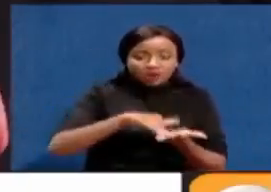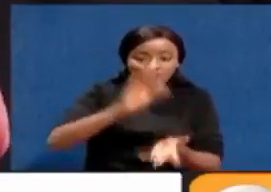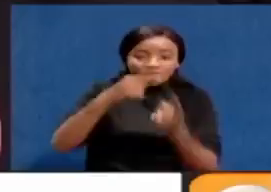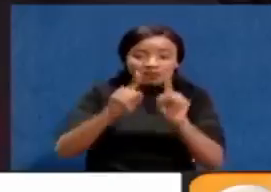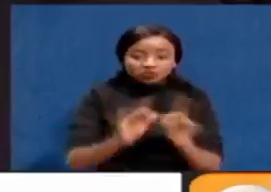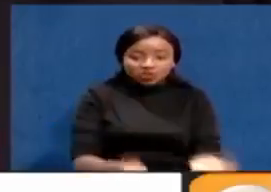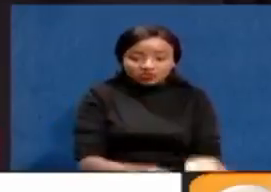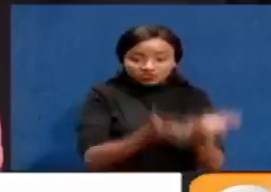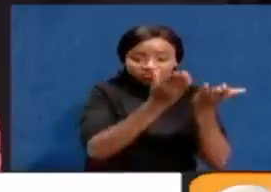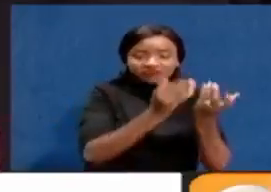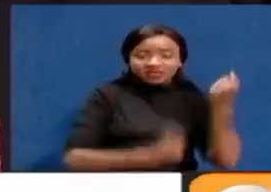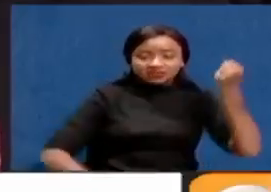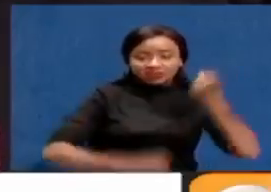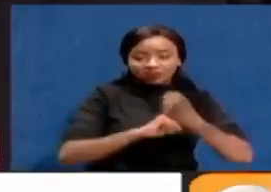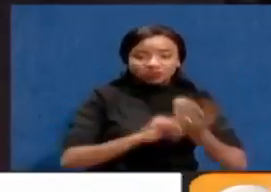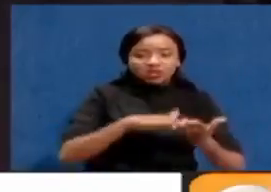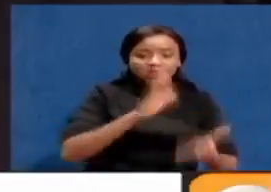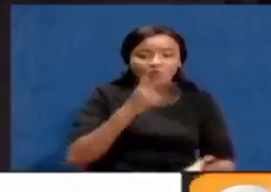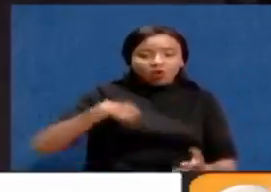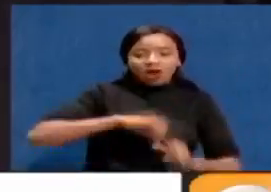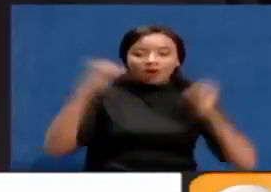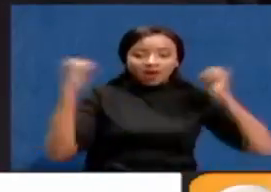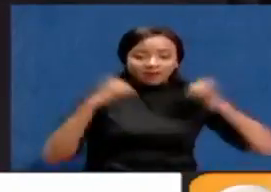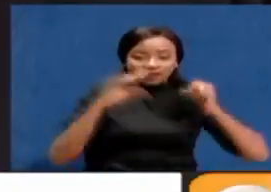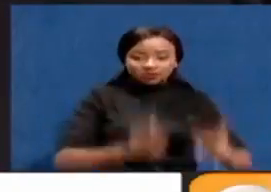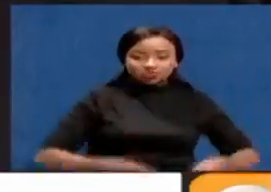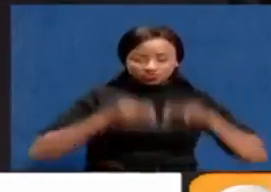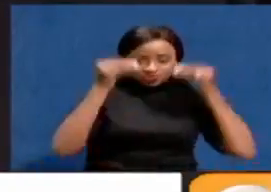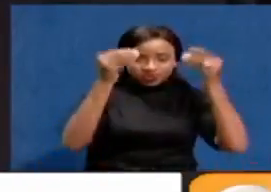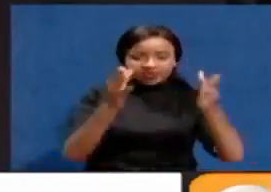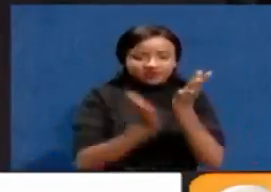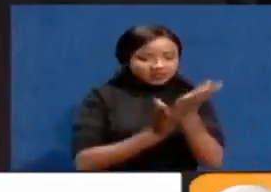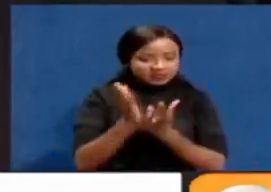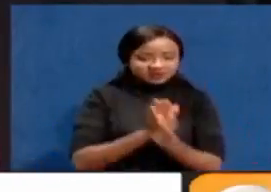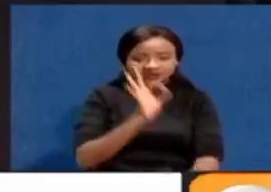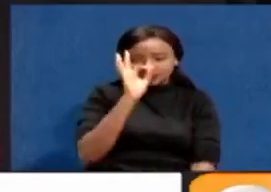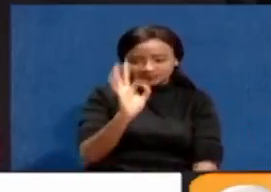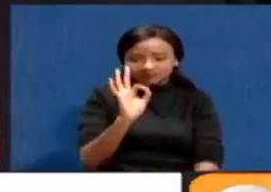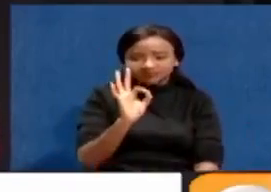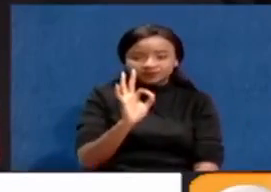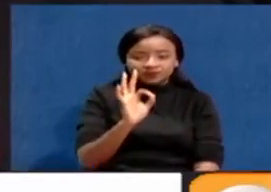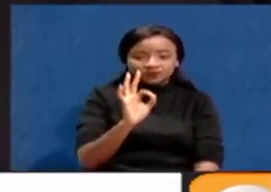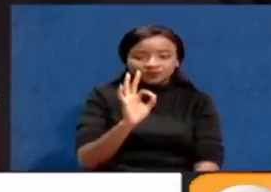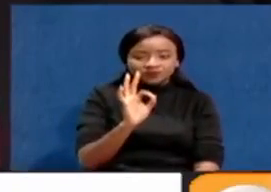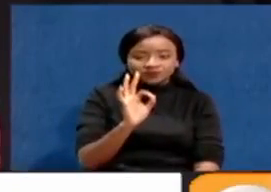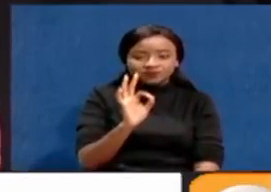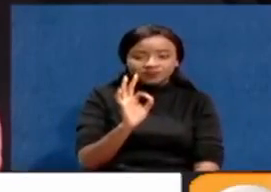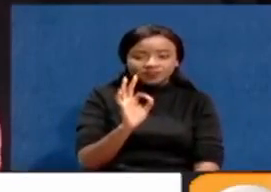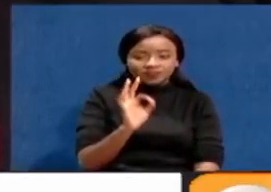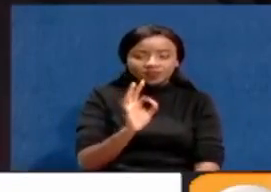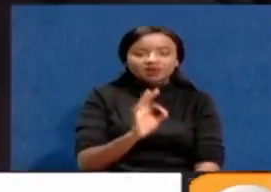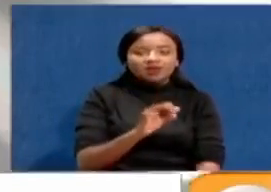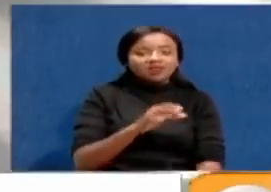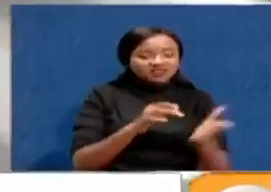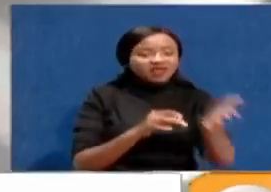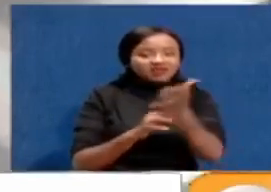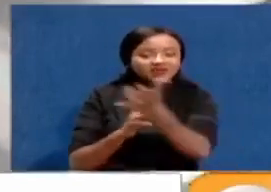also improve and enhance our ability to deliver services, not to an area, but door